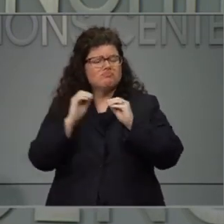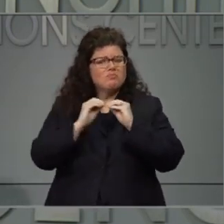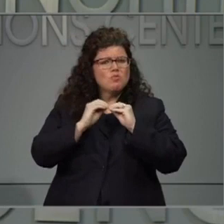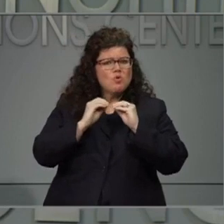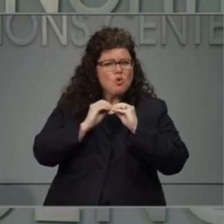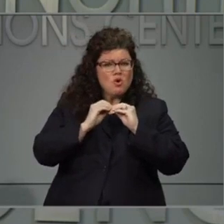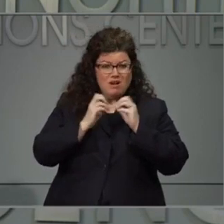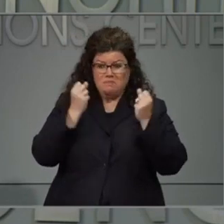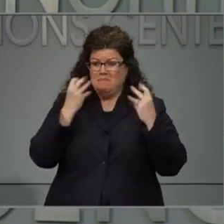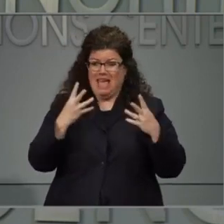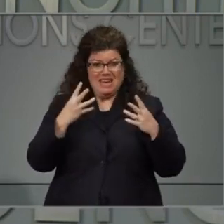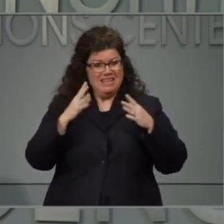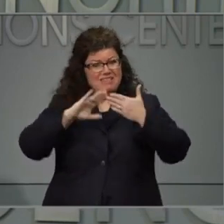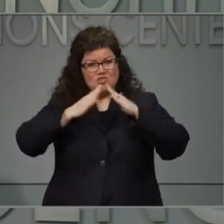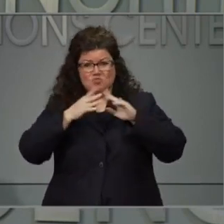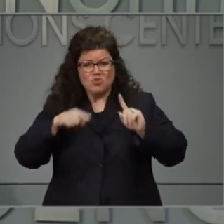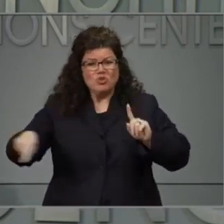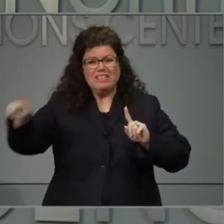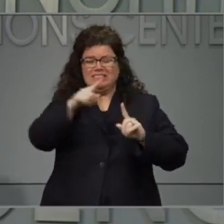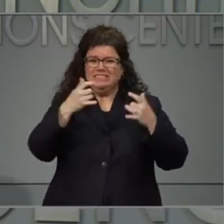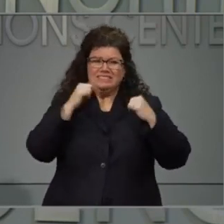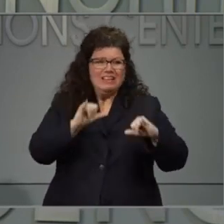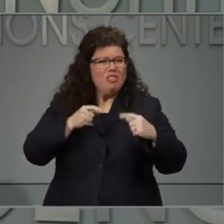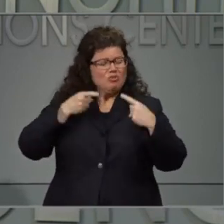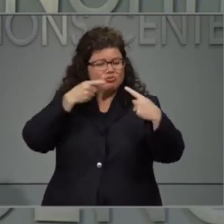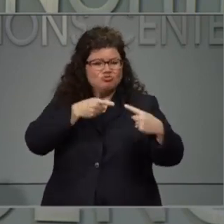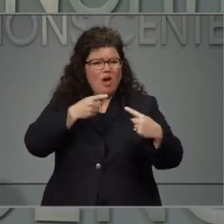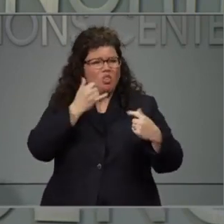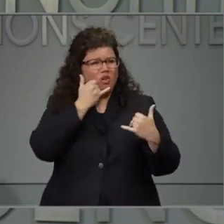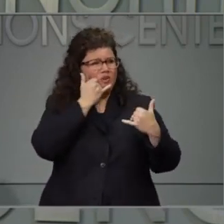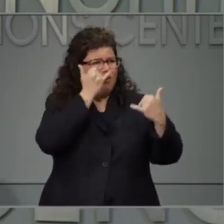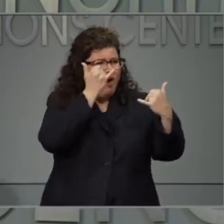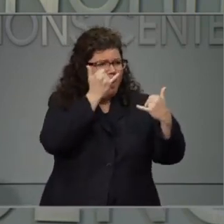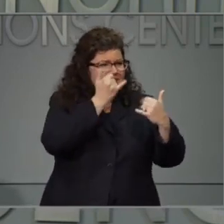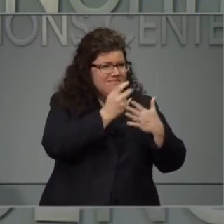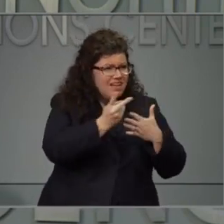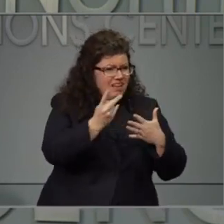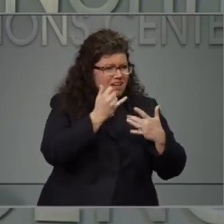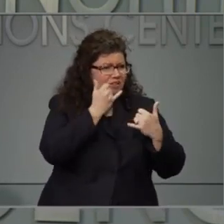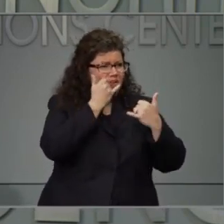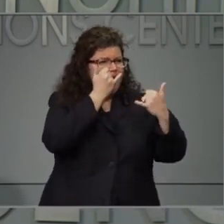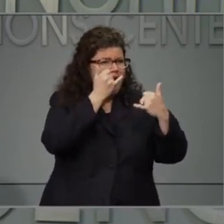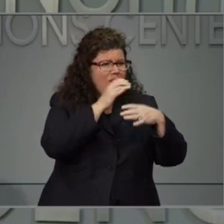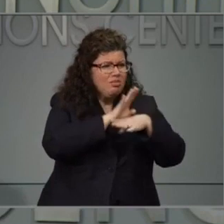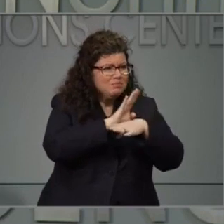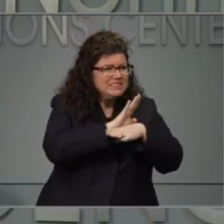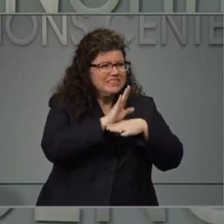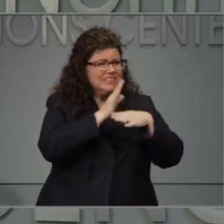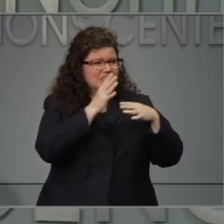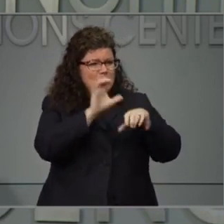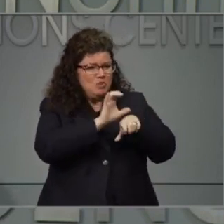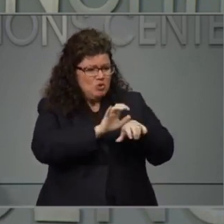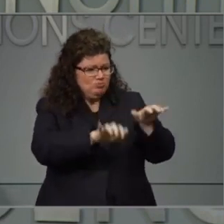many of whom we keep hearing from or struggling to get through the system, and where all that stands right now.